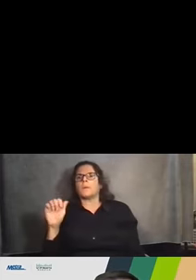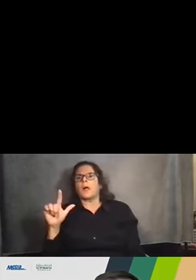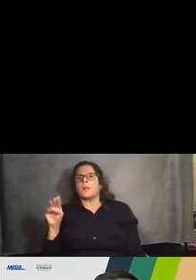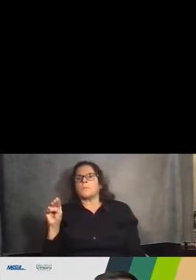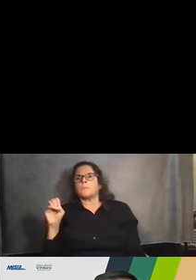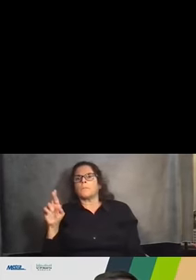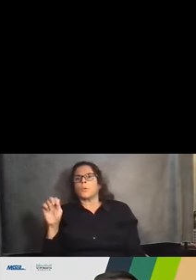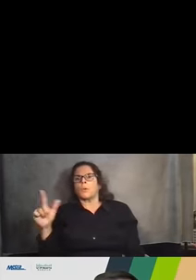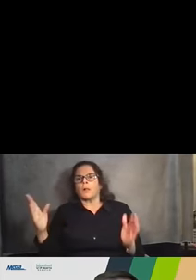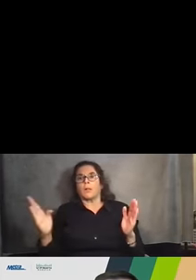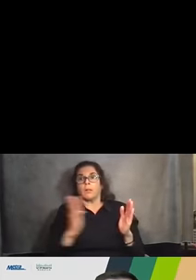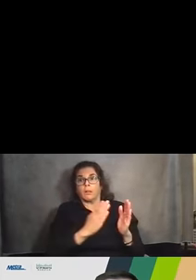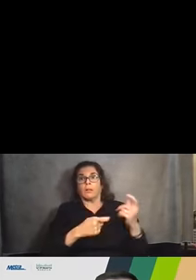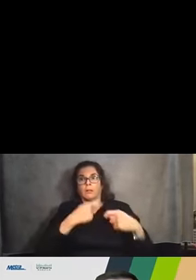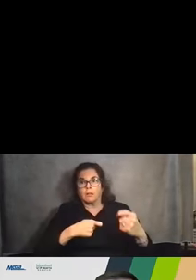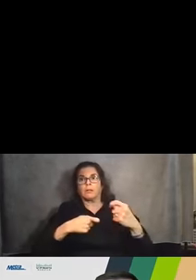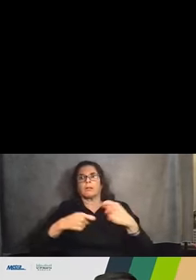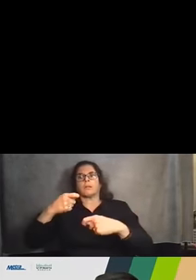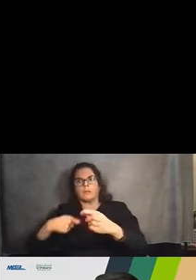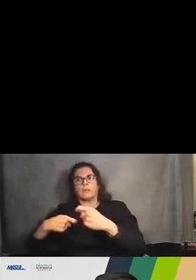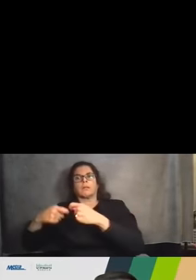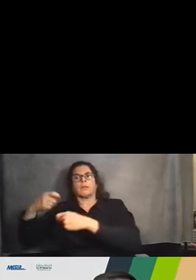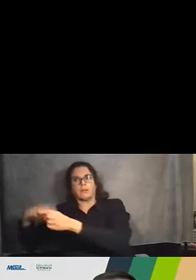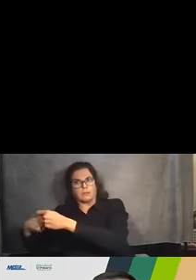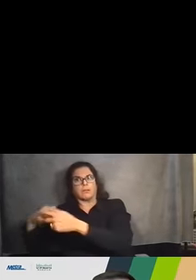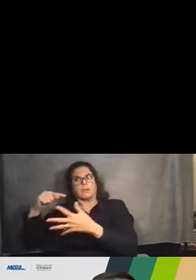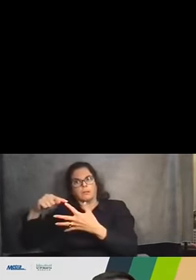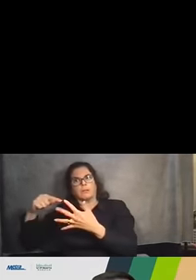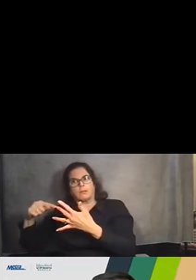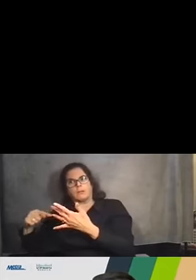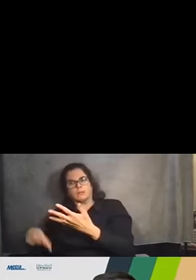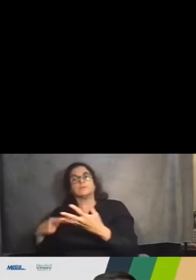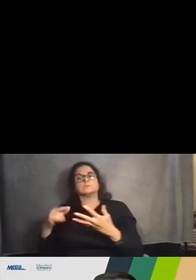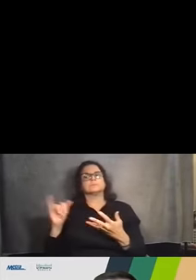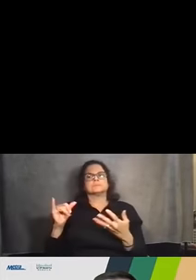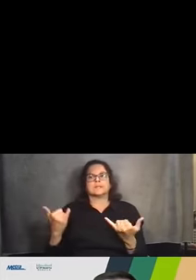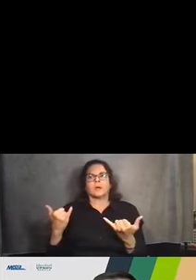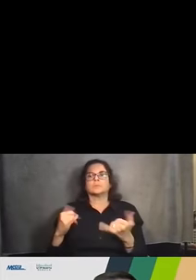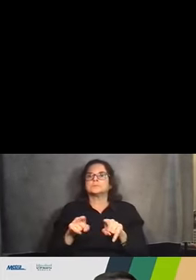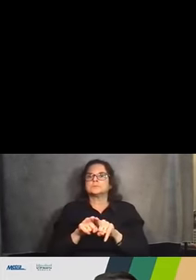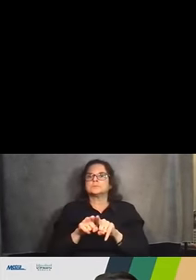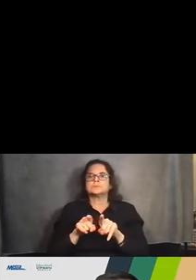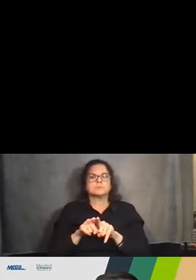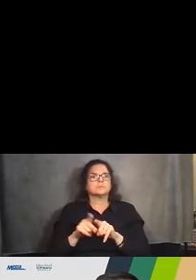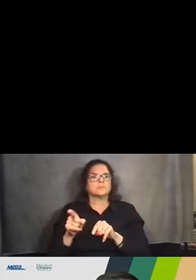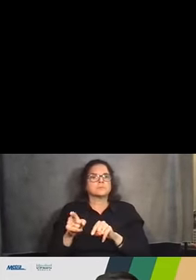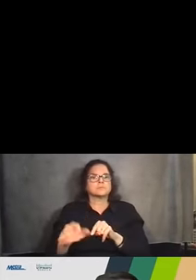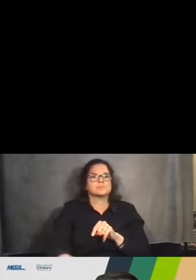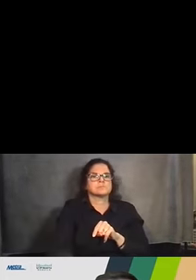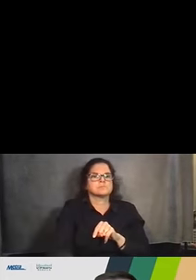replaced in stages. And so, in general, we're going to walk through these different stages there are two main construction stages. We're going to show you